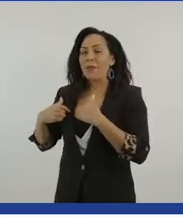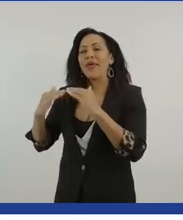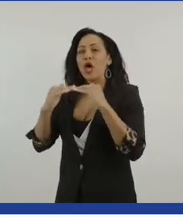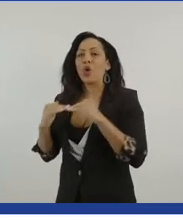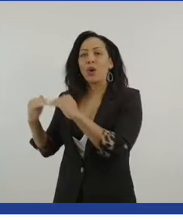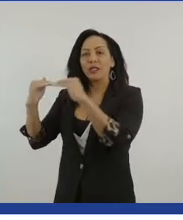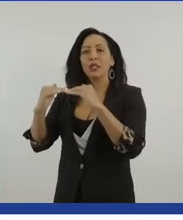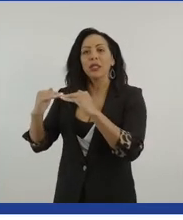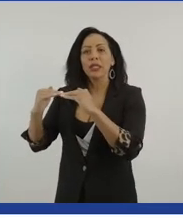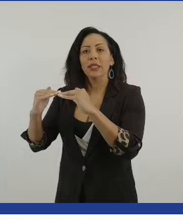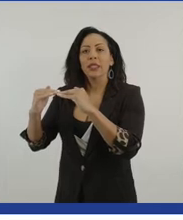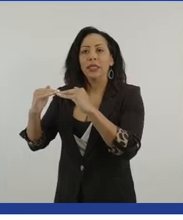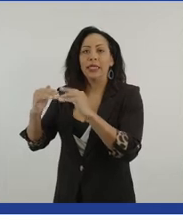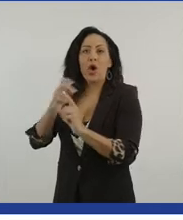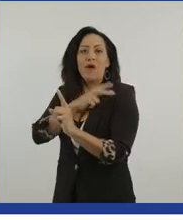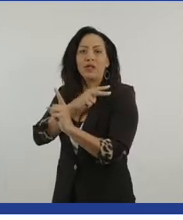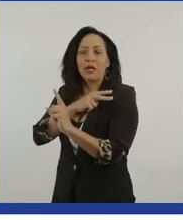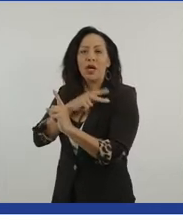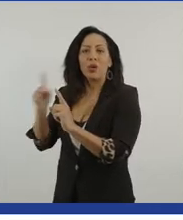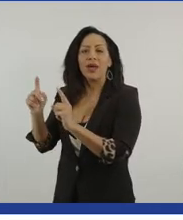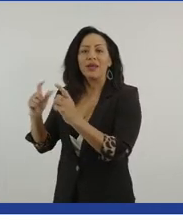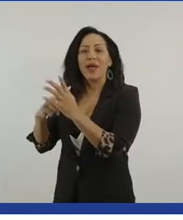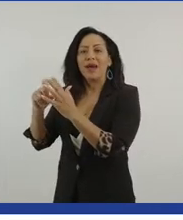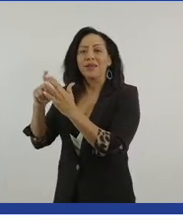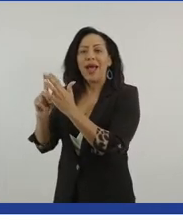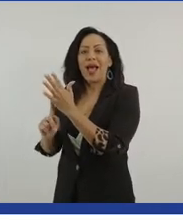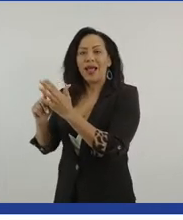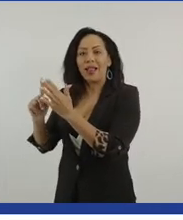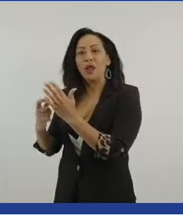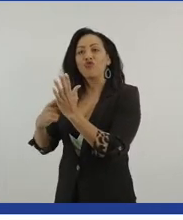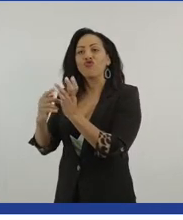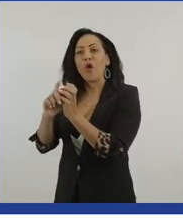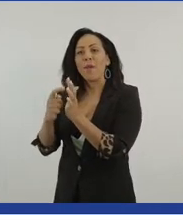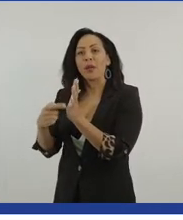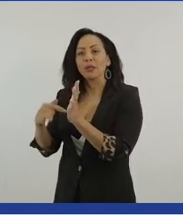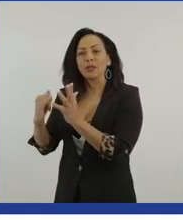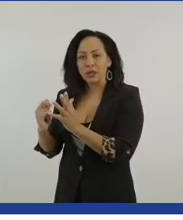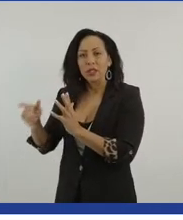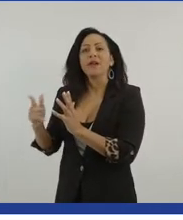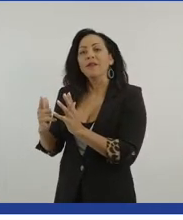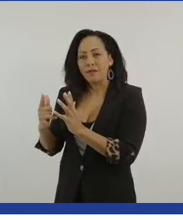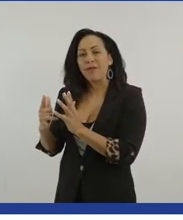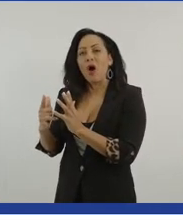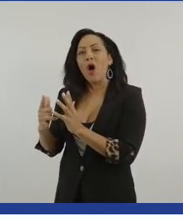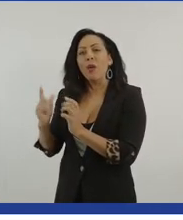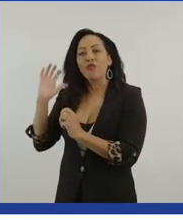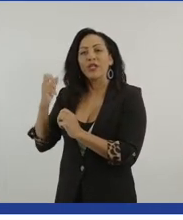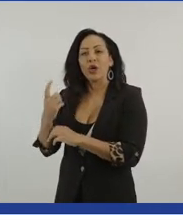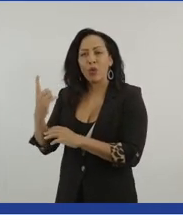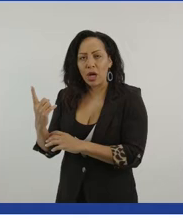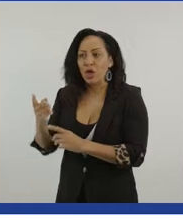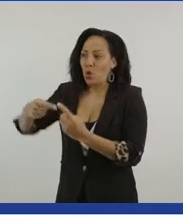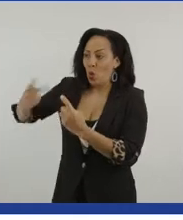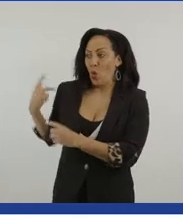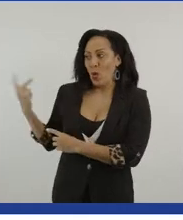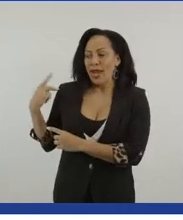Adele Roberts, the DJ from Radio One. And our, our role and responsibility is obviously to promote EV, so electric vehicles,